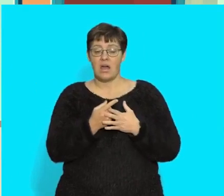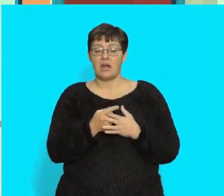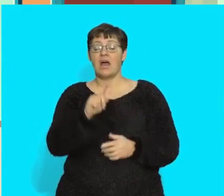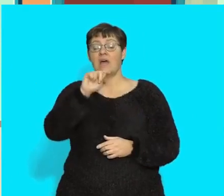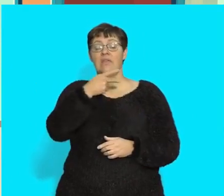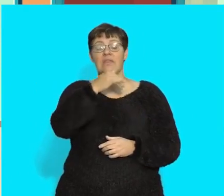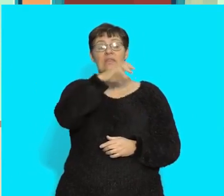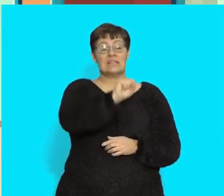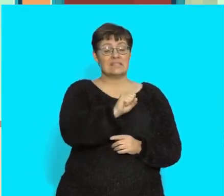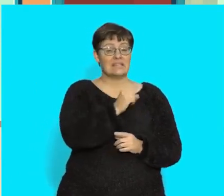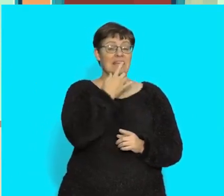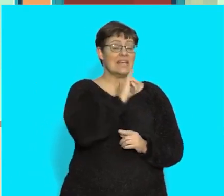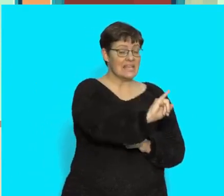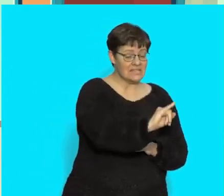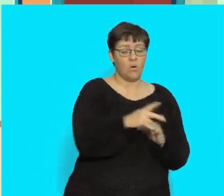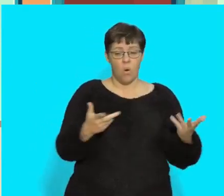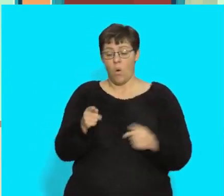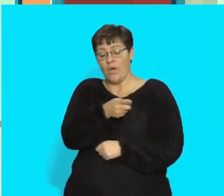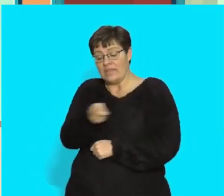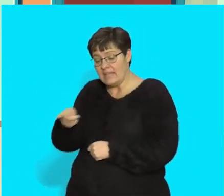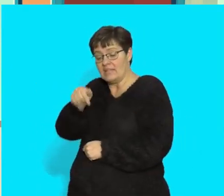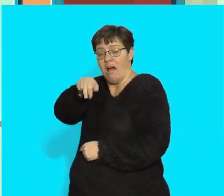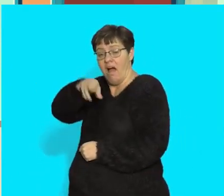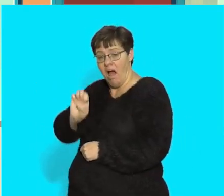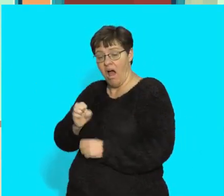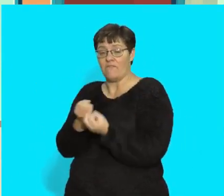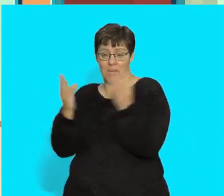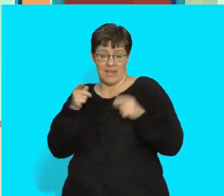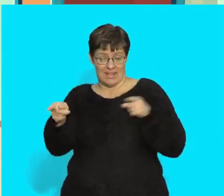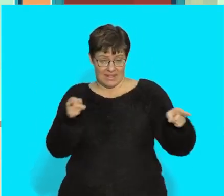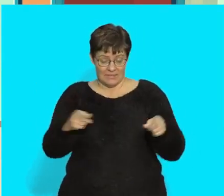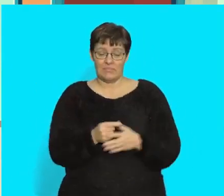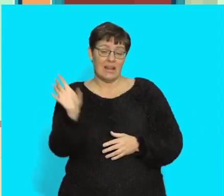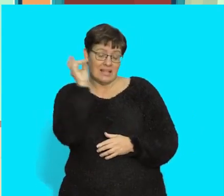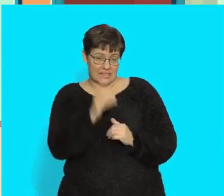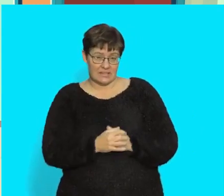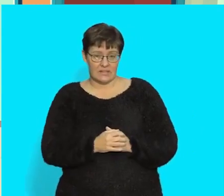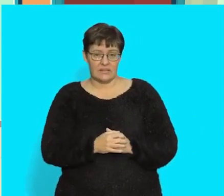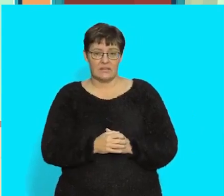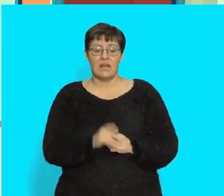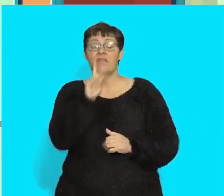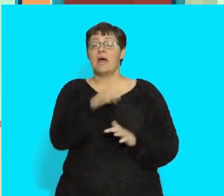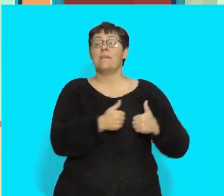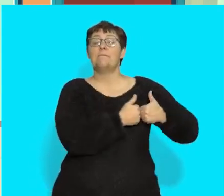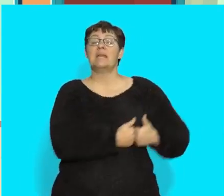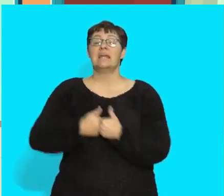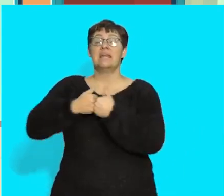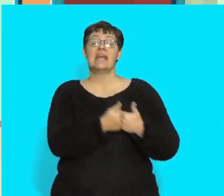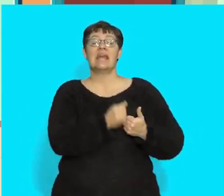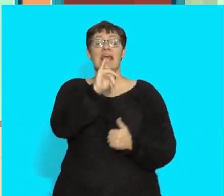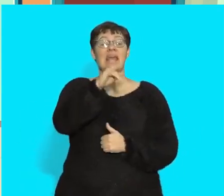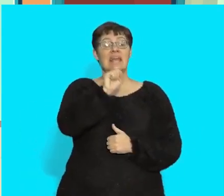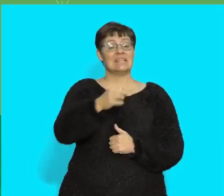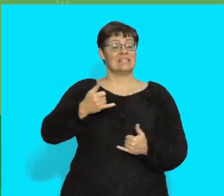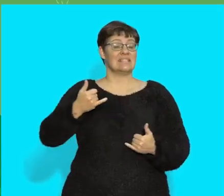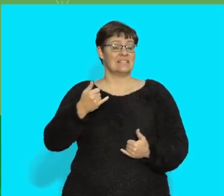singular and these are for the plural. Listen. The picnic is fun. You say,